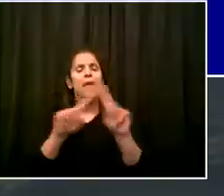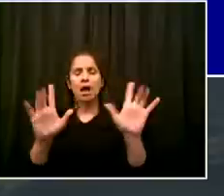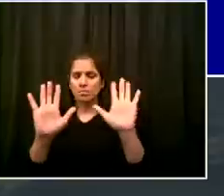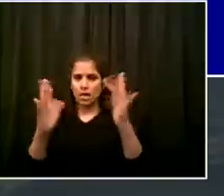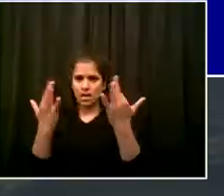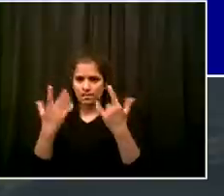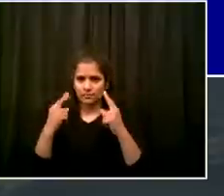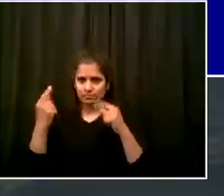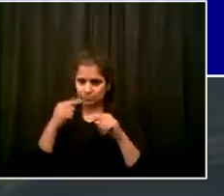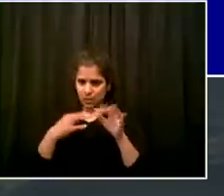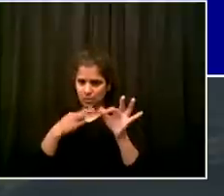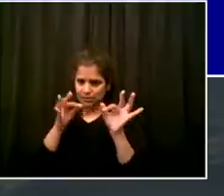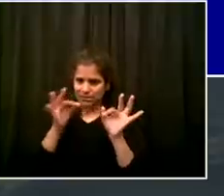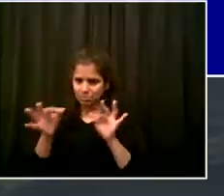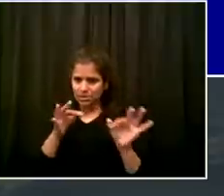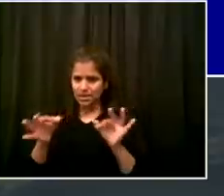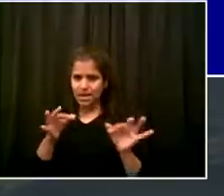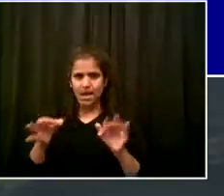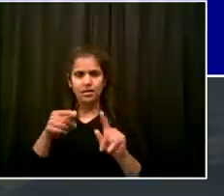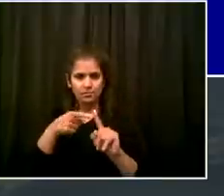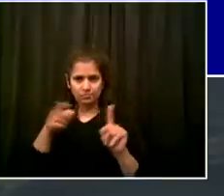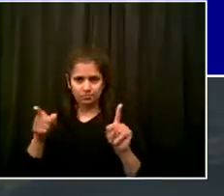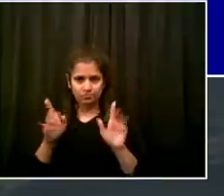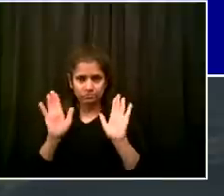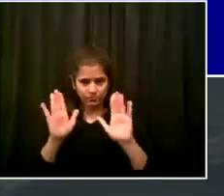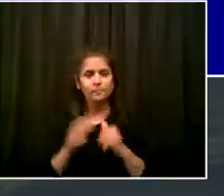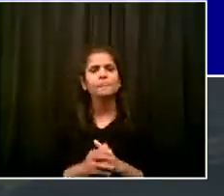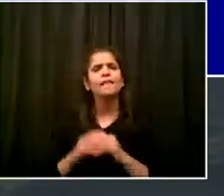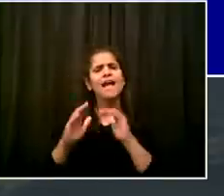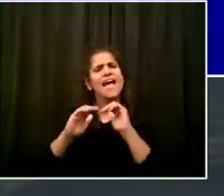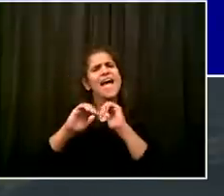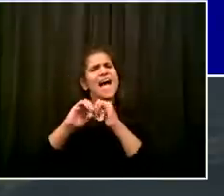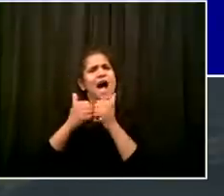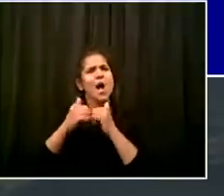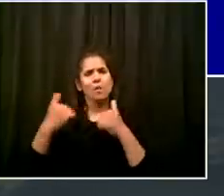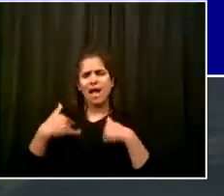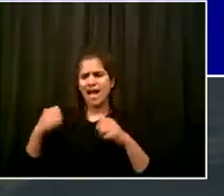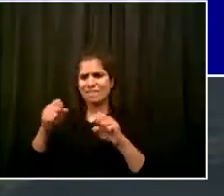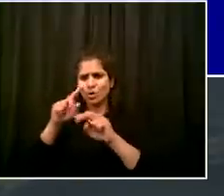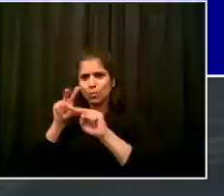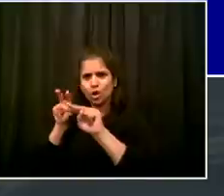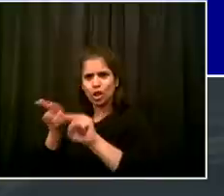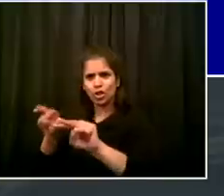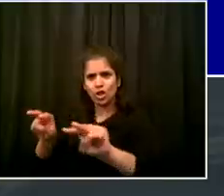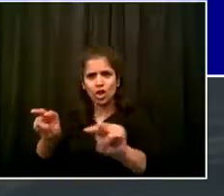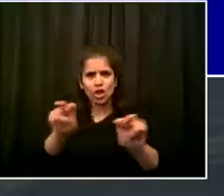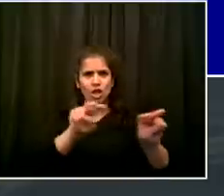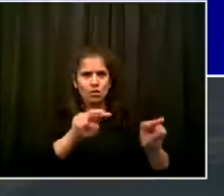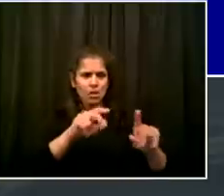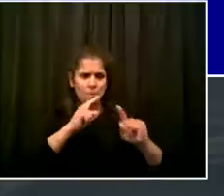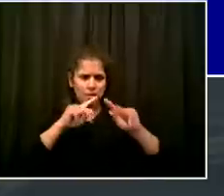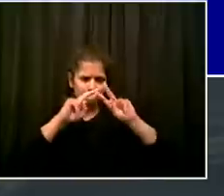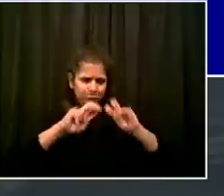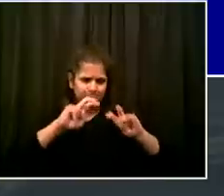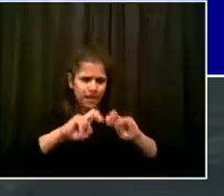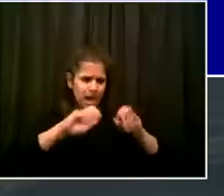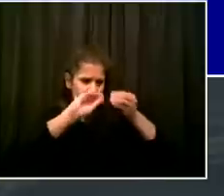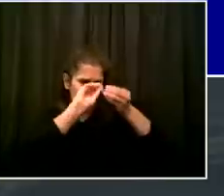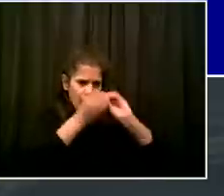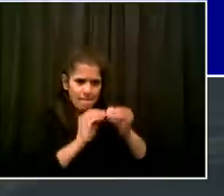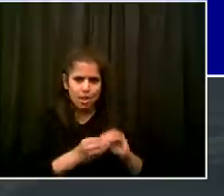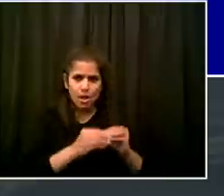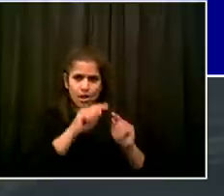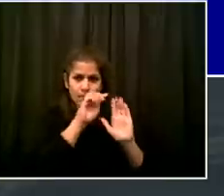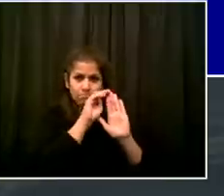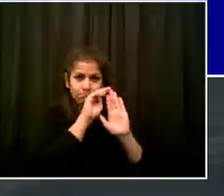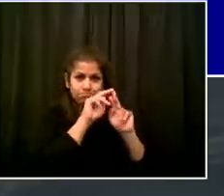at the big trends, but I want to give you another measure of it. That first indicator, which again is so much farther down than it was, daily number of